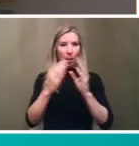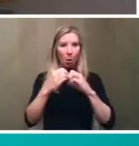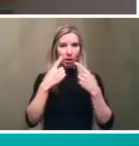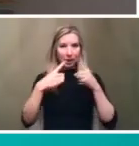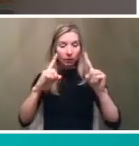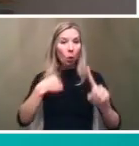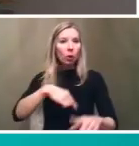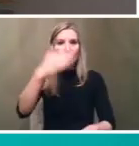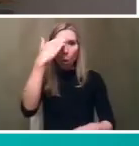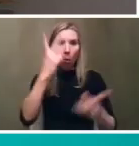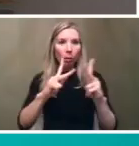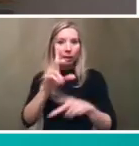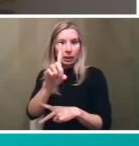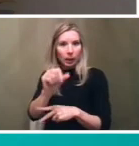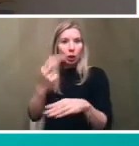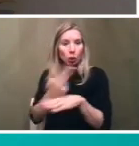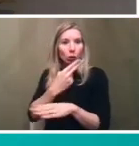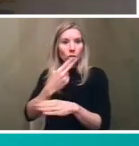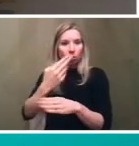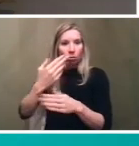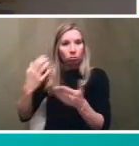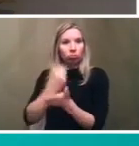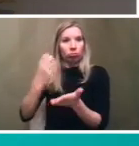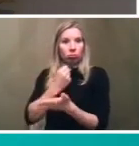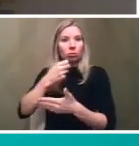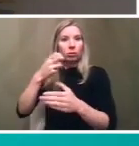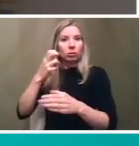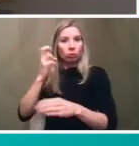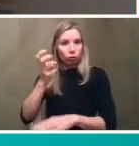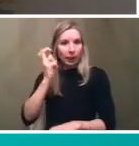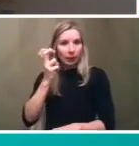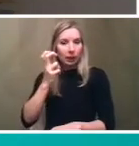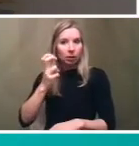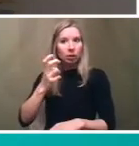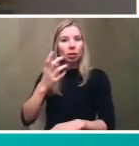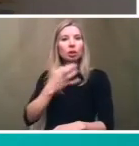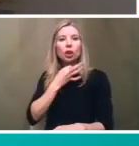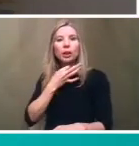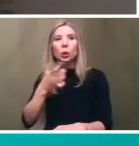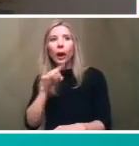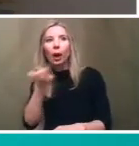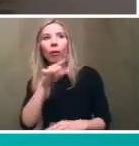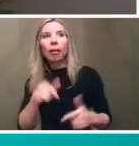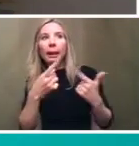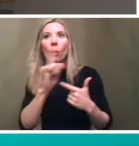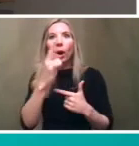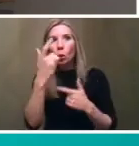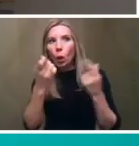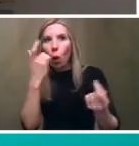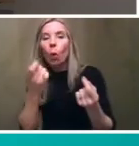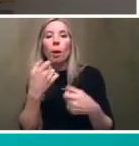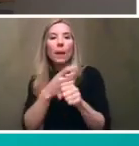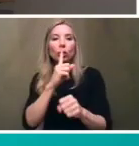transit at a higher rates than members of the underlying population so we want to understand where they're living where they're traveling and make sure that the bus